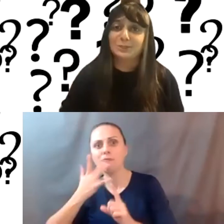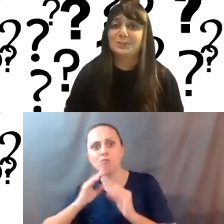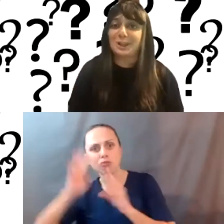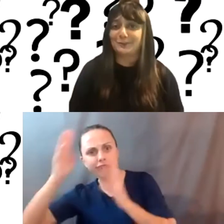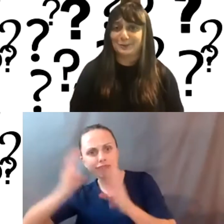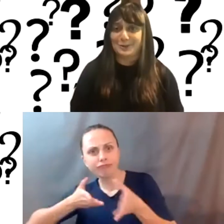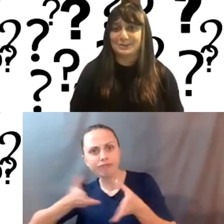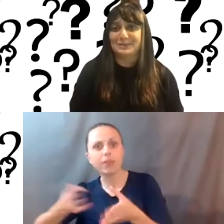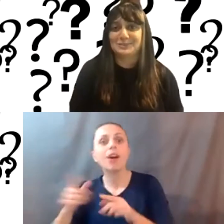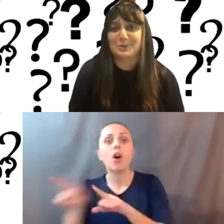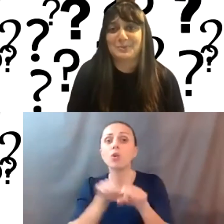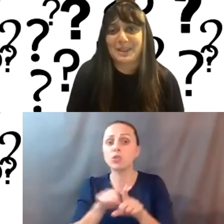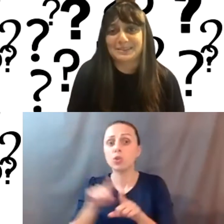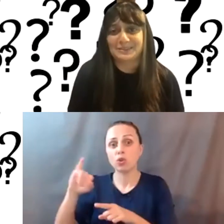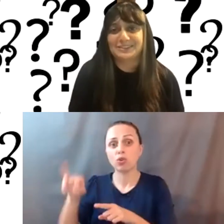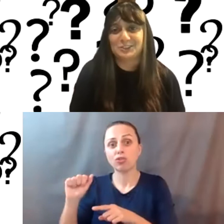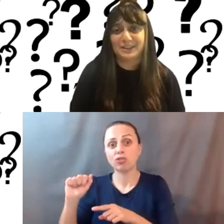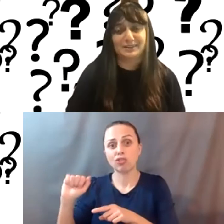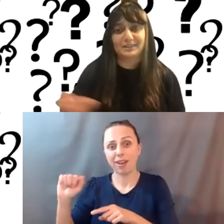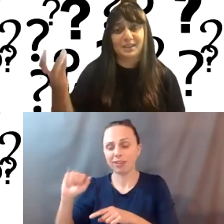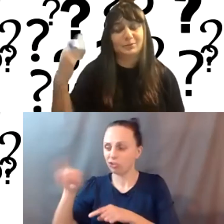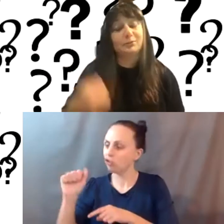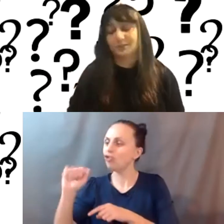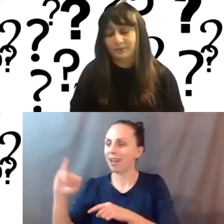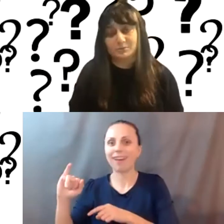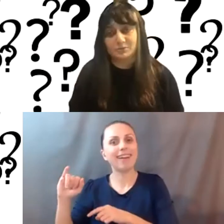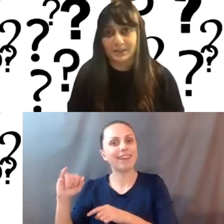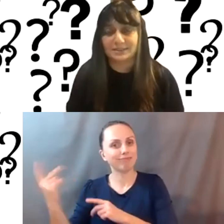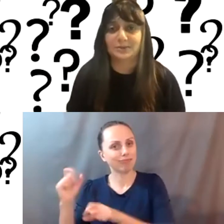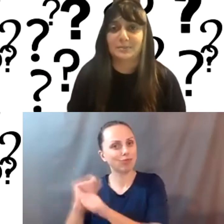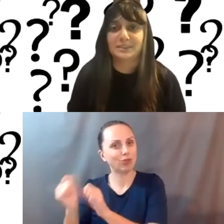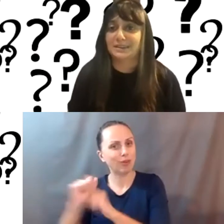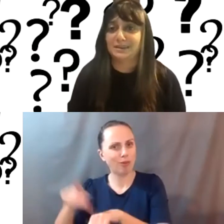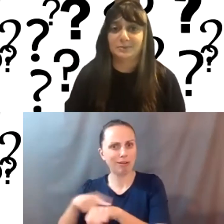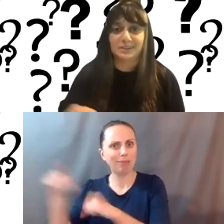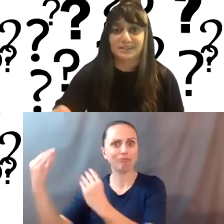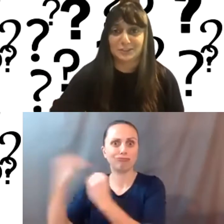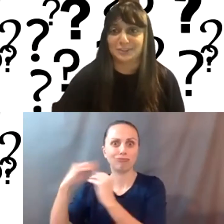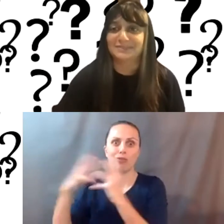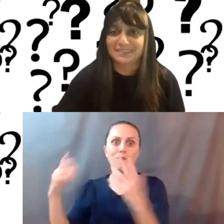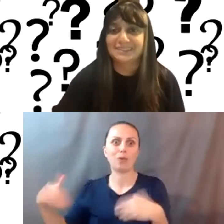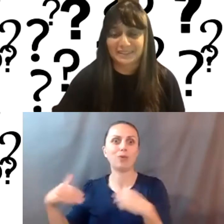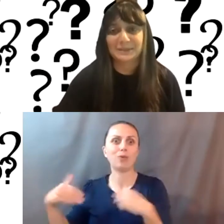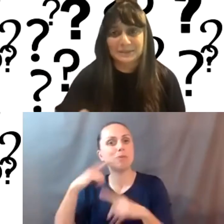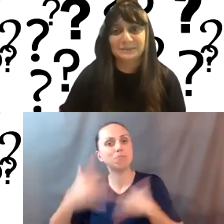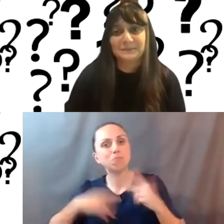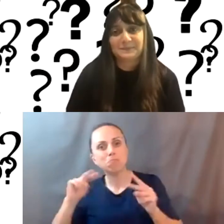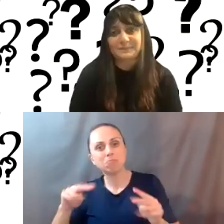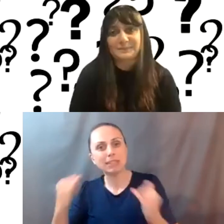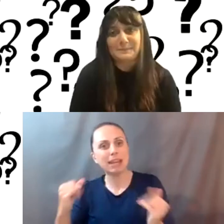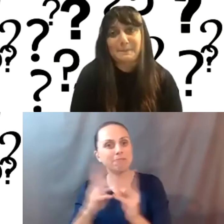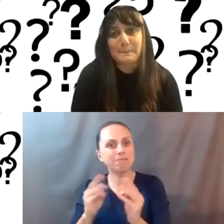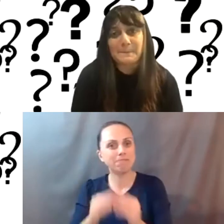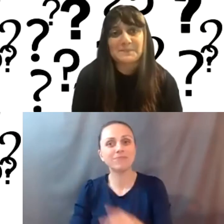worked with Jai for a long time, so I'll pass it on to Jai. And I learned a lot from Jai. So I'm excited about today's session. Yeah.